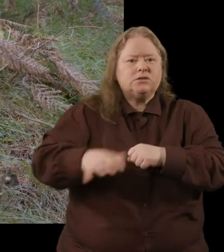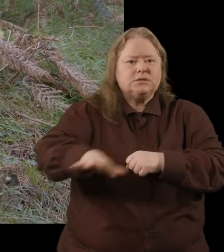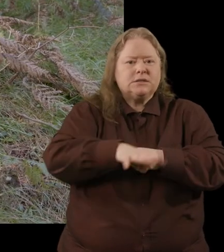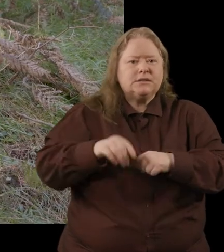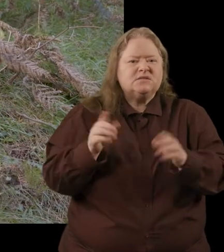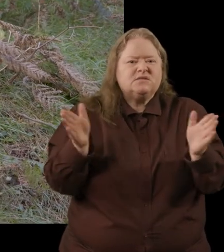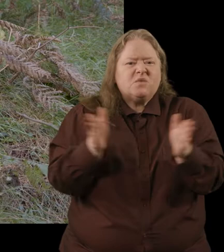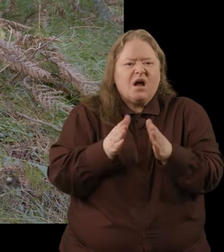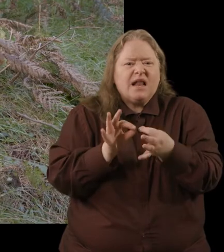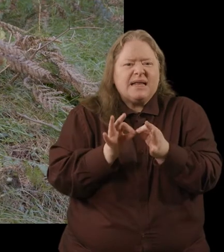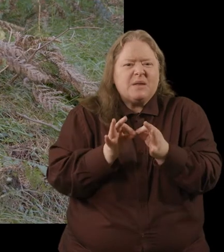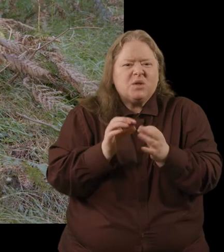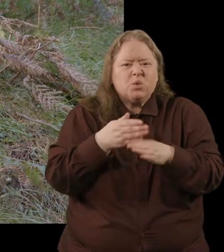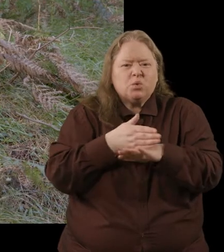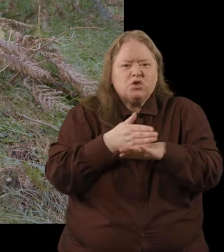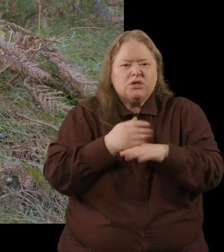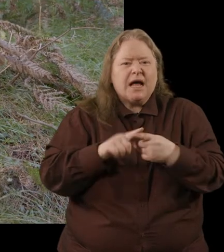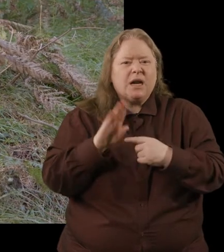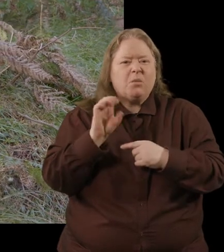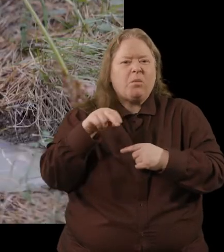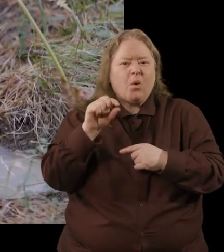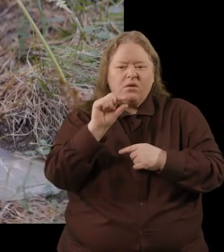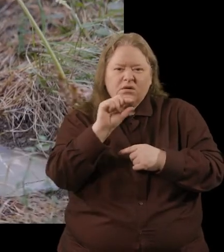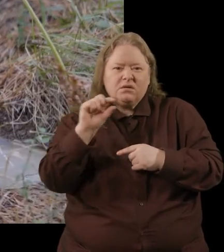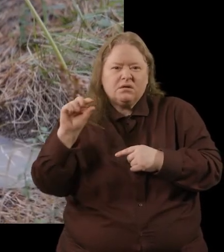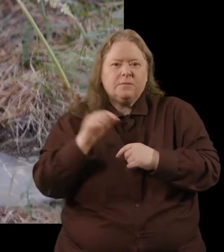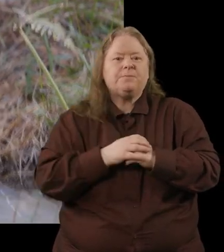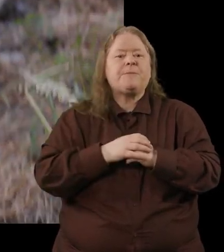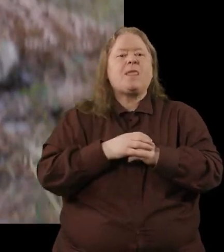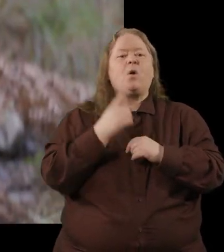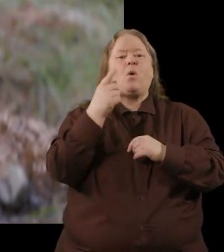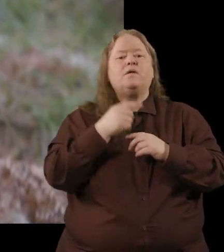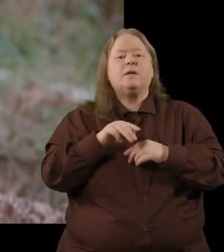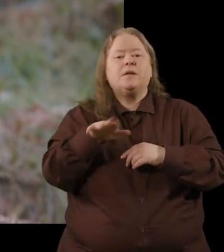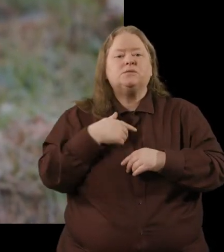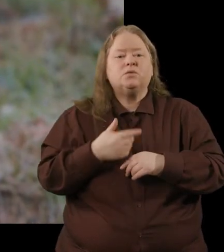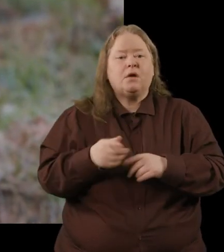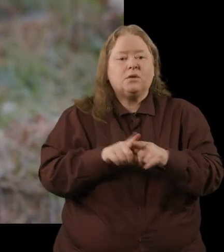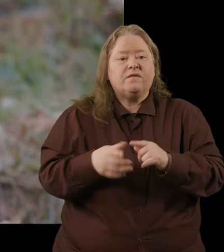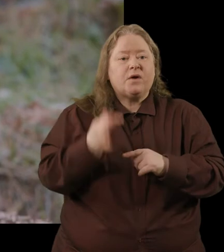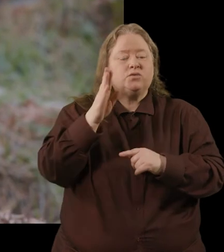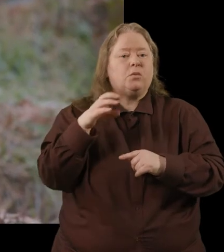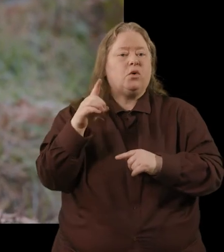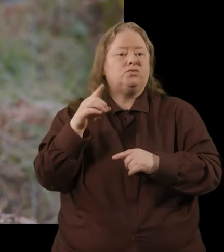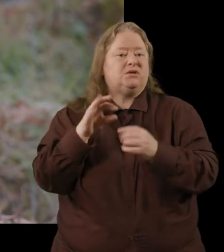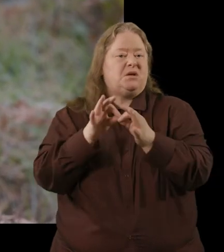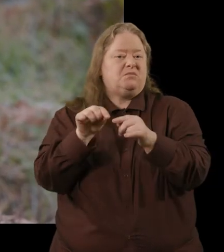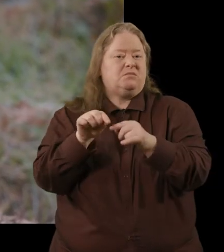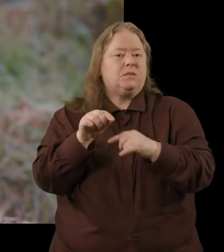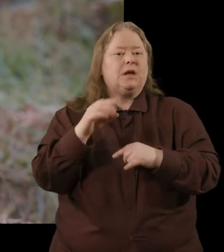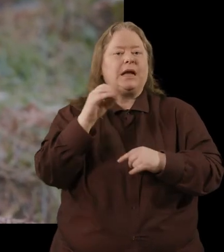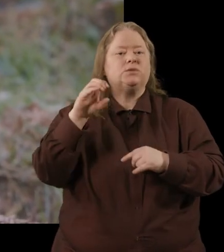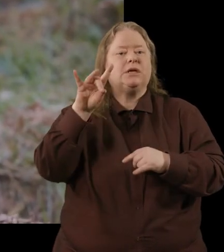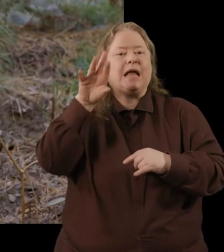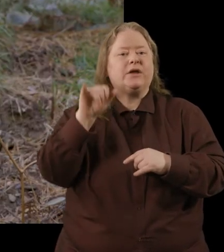also small little gaming pieces of wood and bone one of the places that we've also found a board game is down in county kerry at the